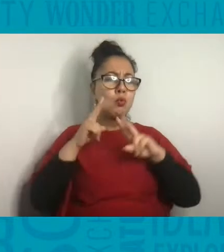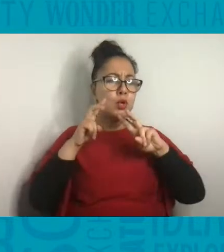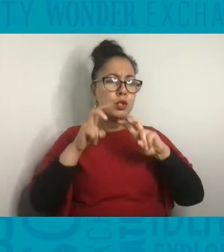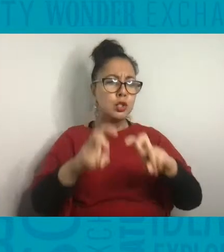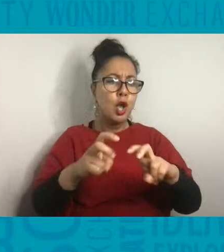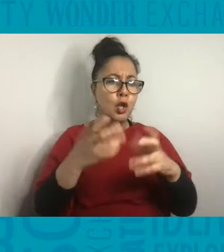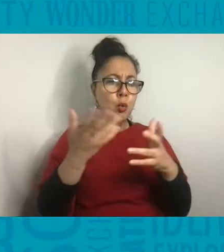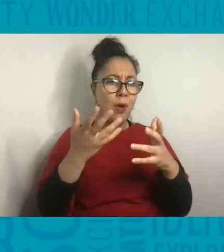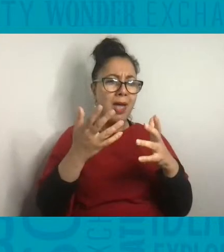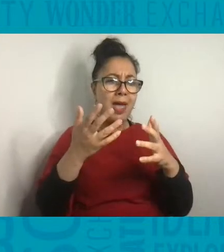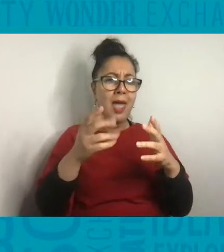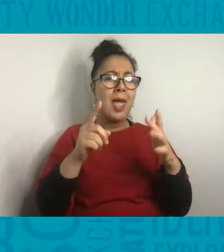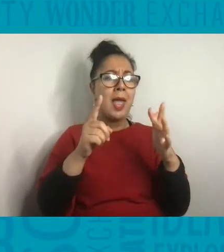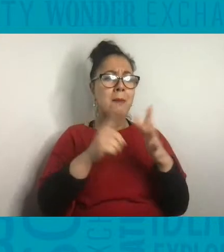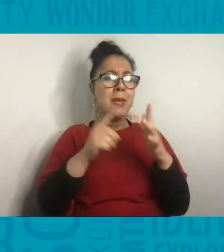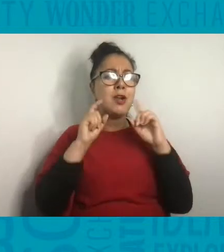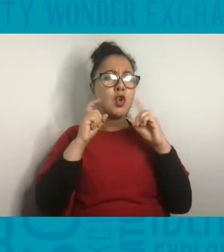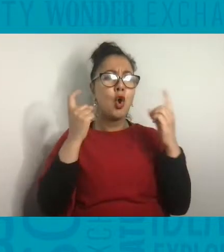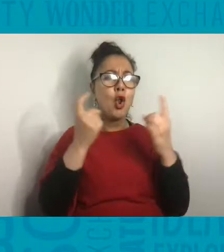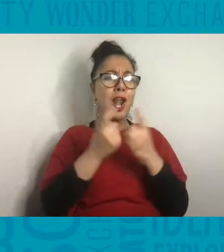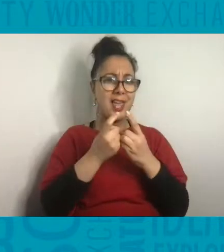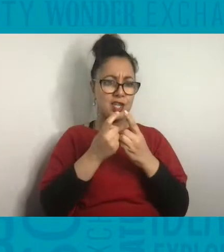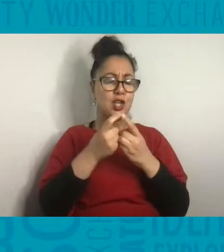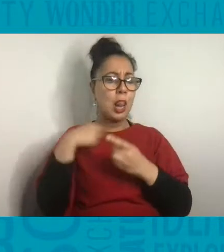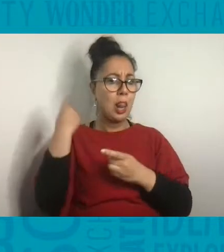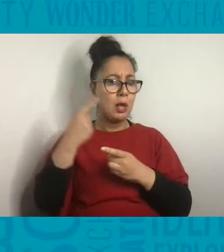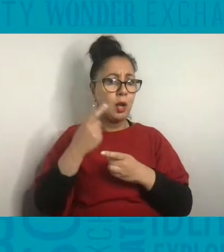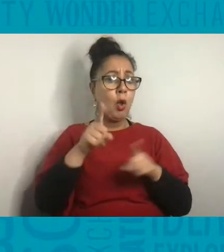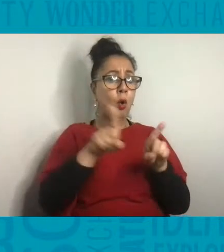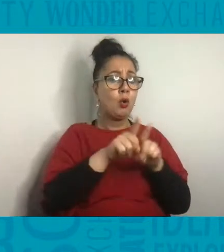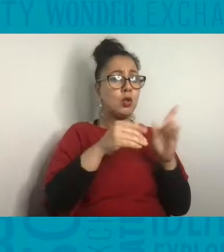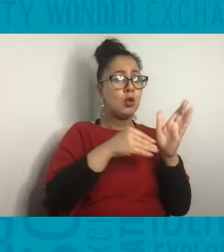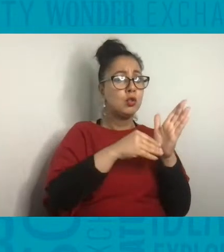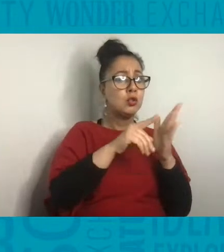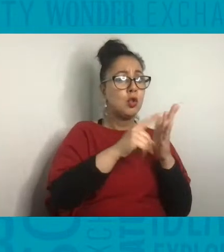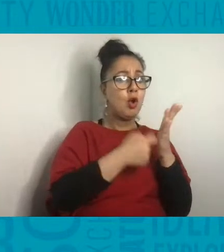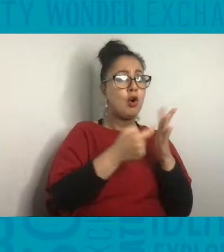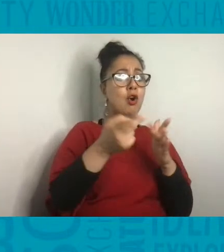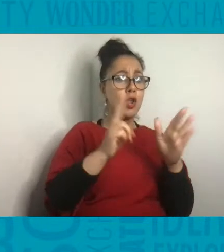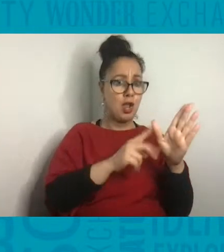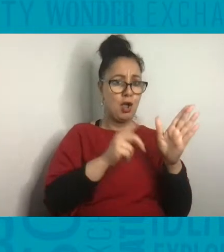and Zorian who is a curator at the V&A Museum.